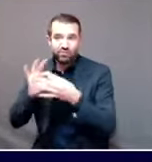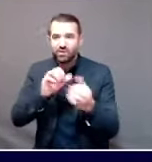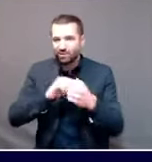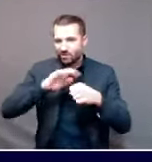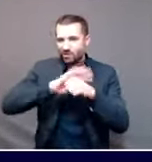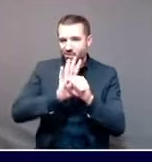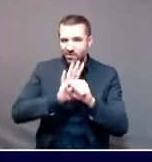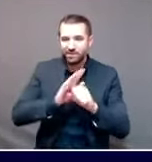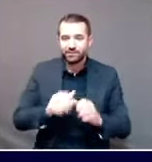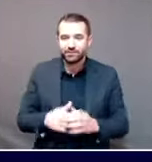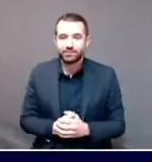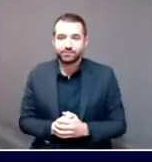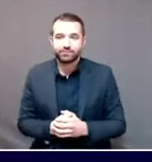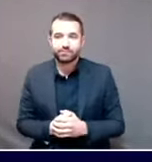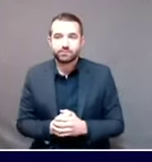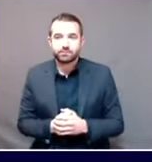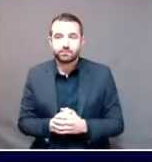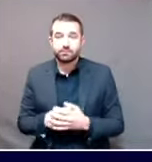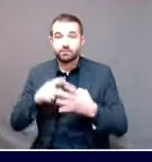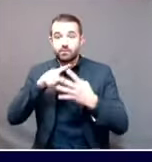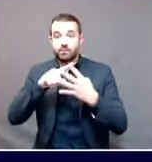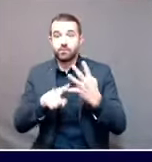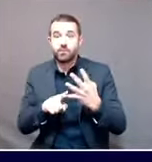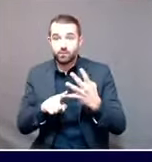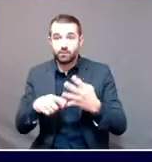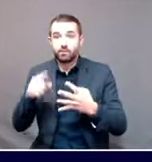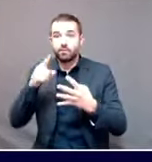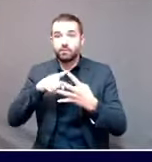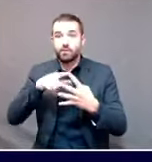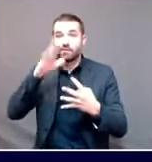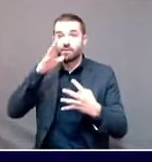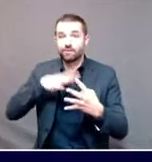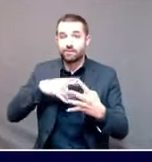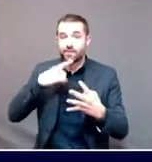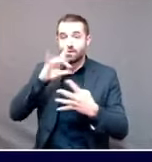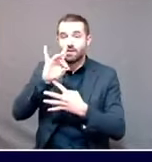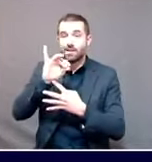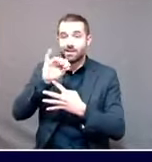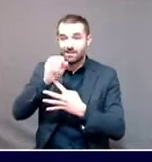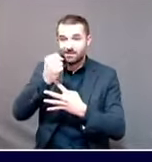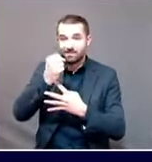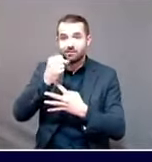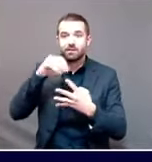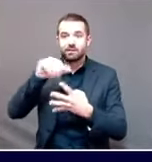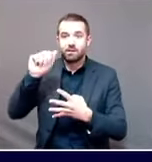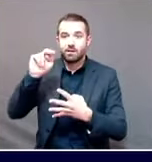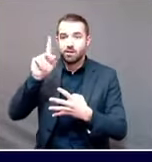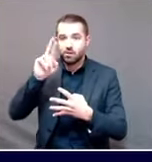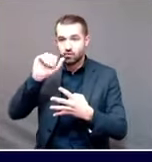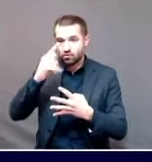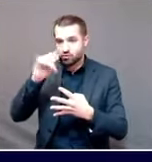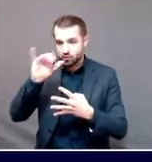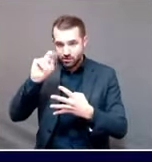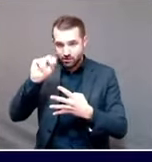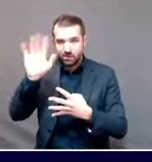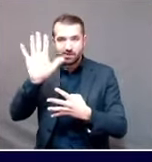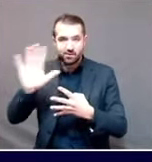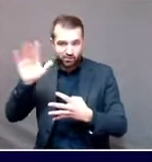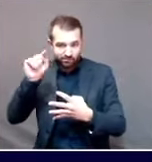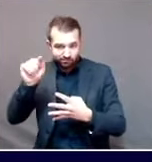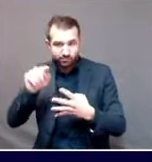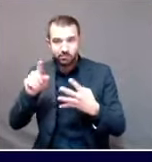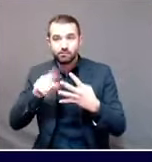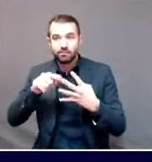additional deaths reported today were among a woman in her 80s from Andruscoggin County, a man in his